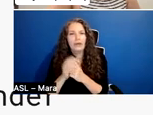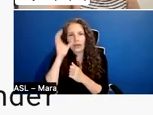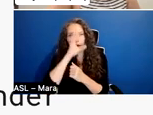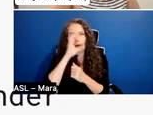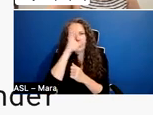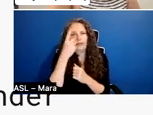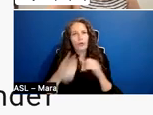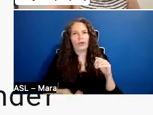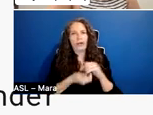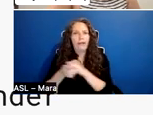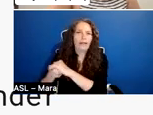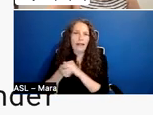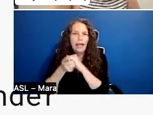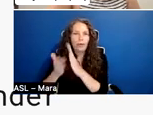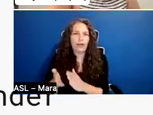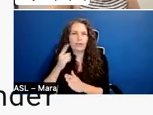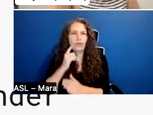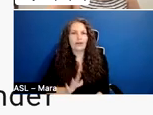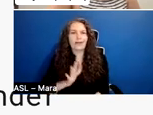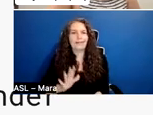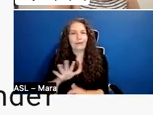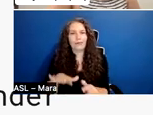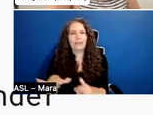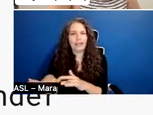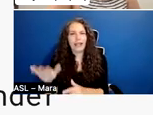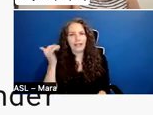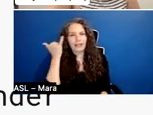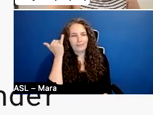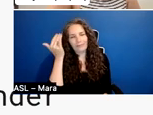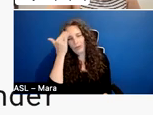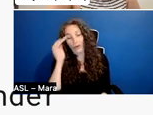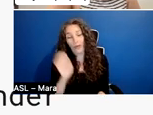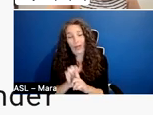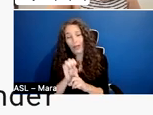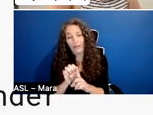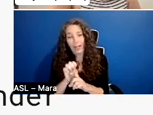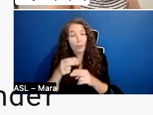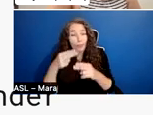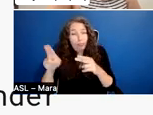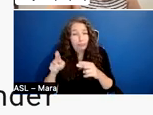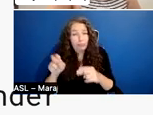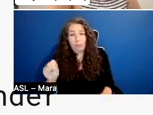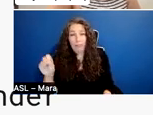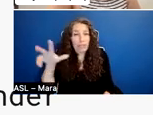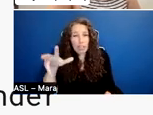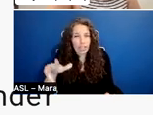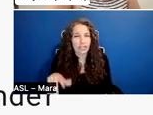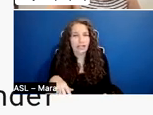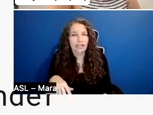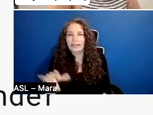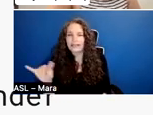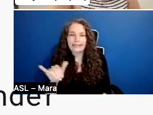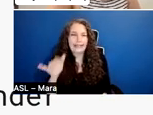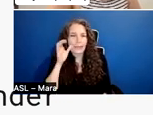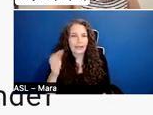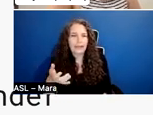term. It can be to the way that you think about talking to people that you meet after a film screening who seem to